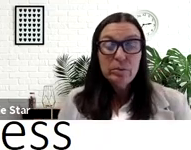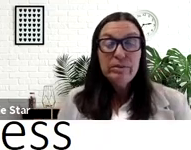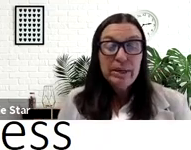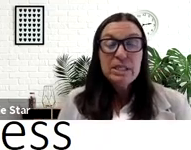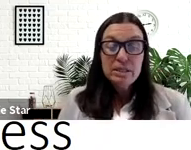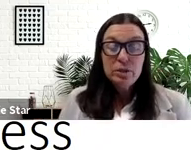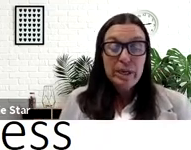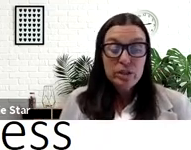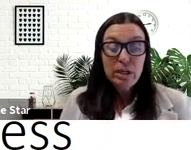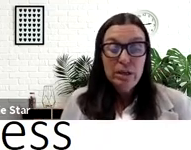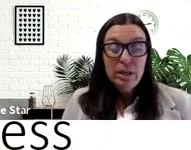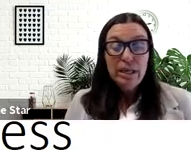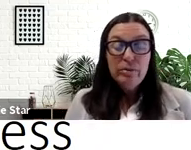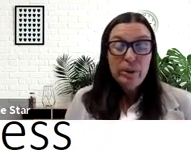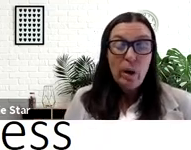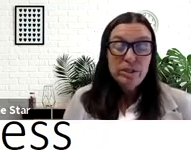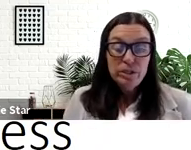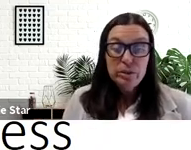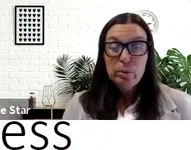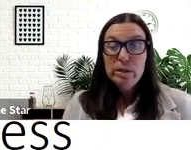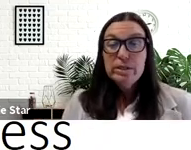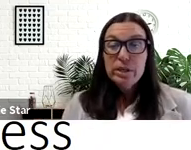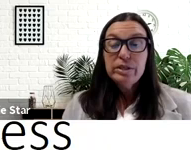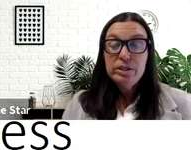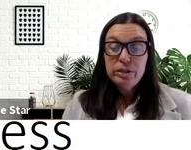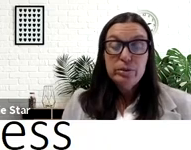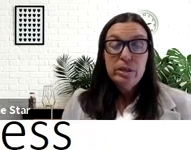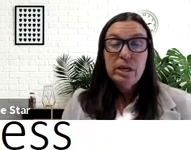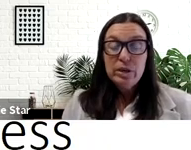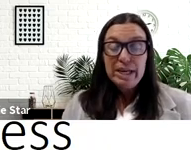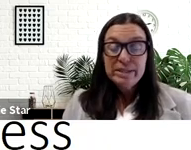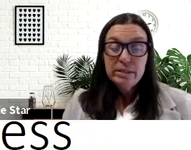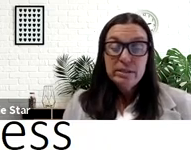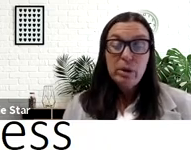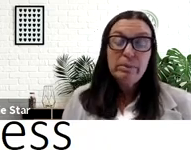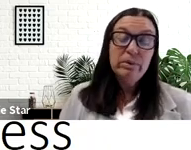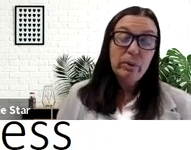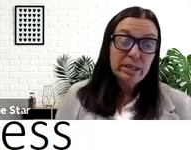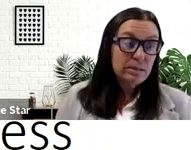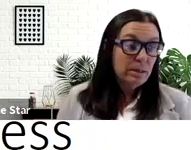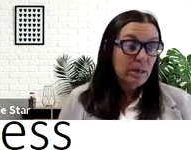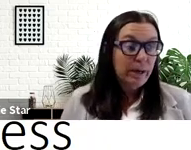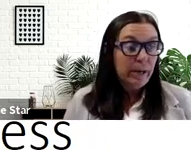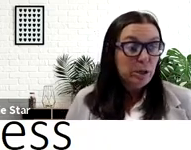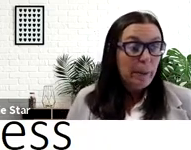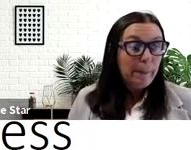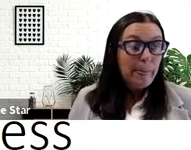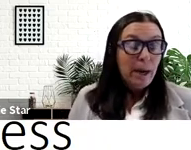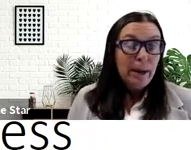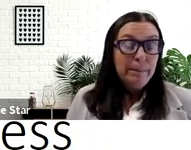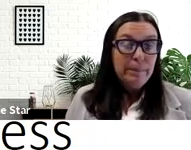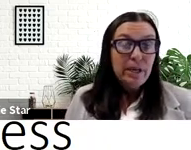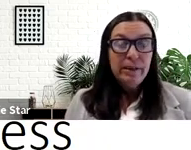reframe the situation if we want to start to address the problem of whiteness in higher ed.